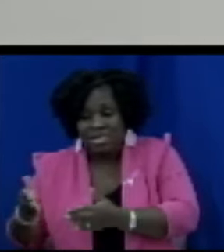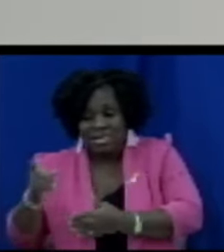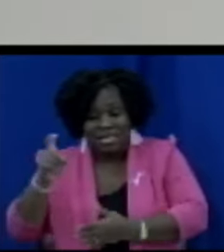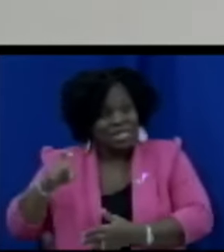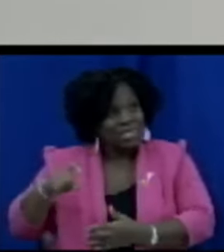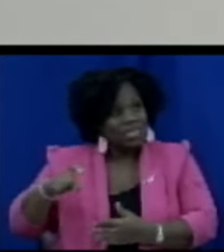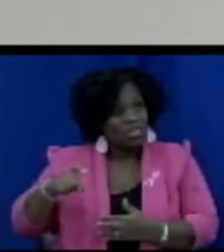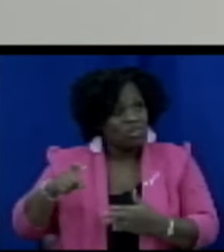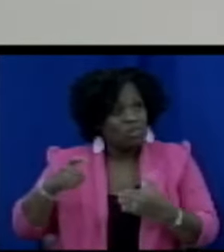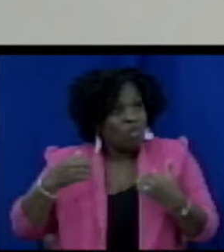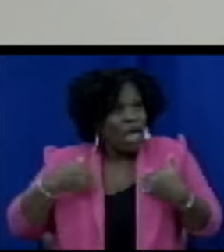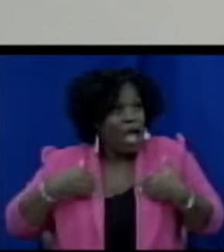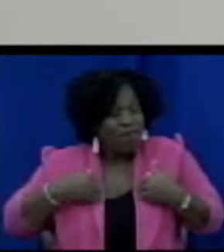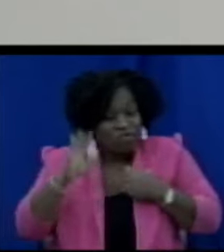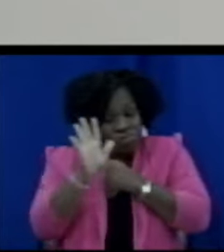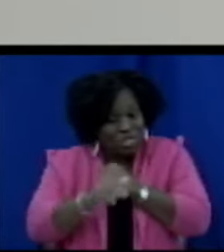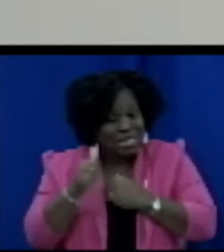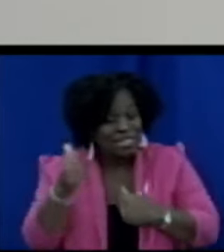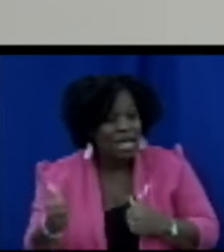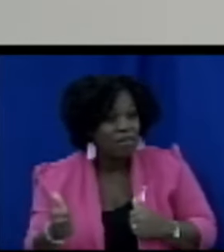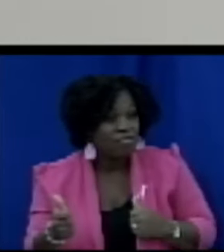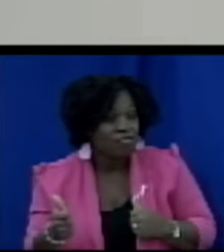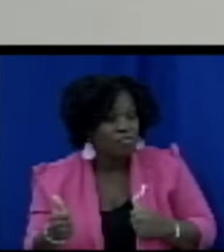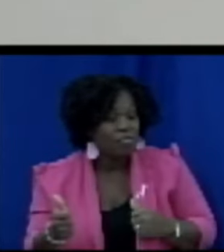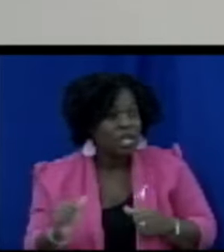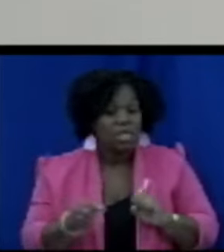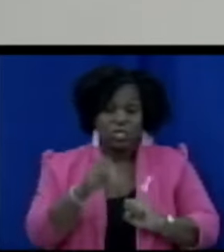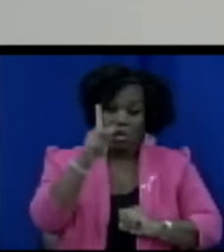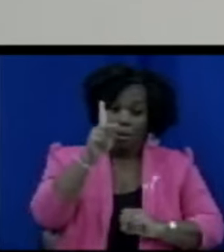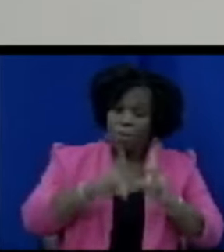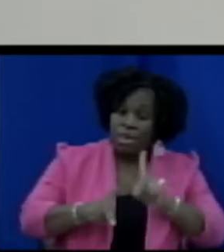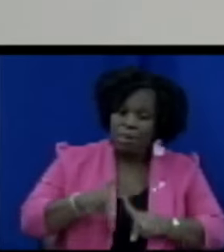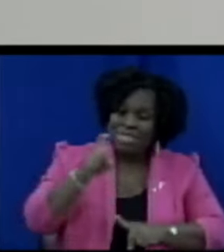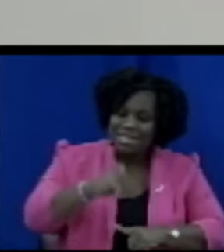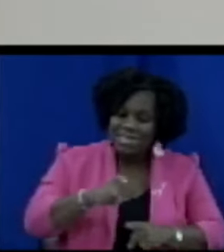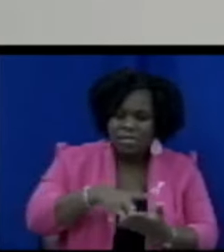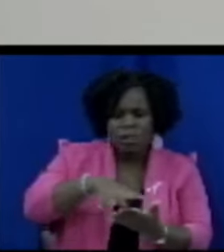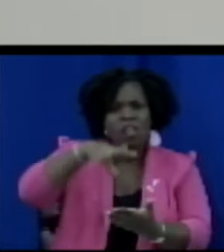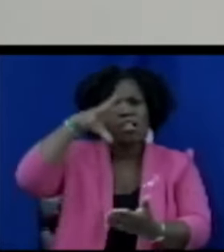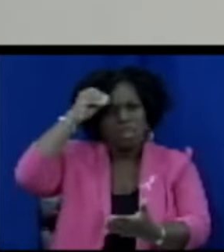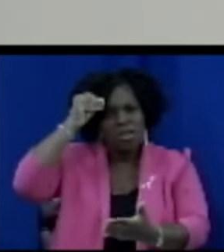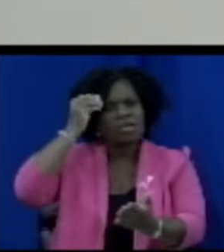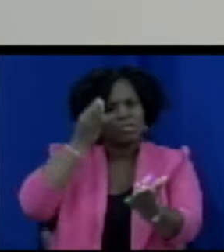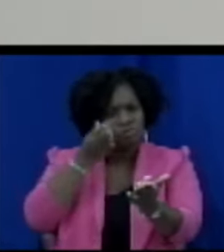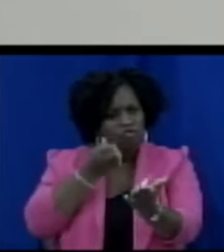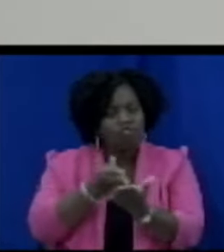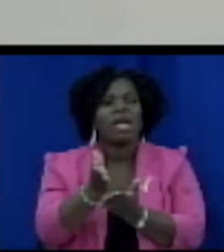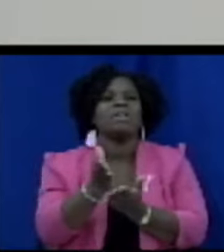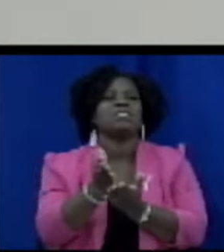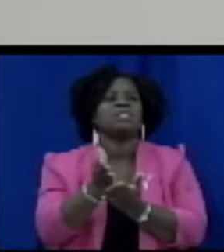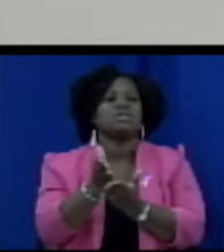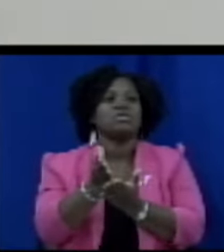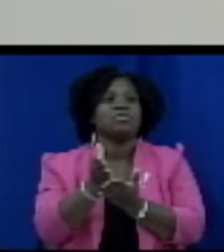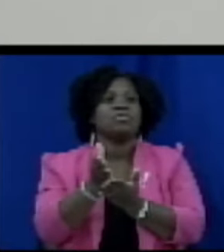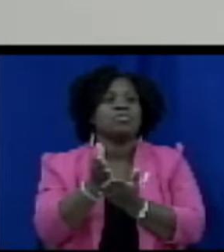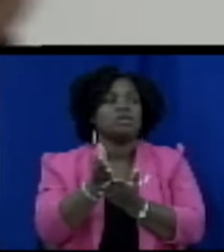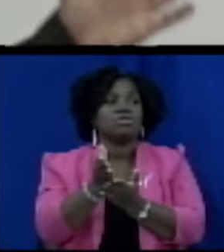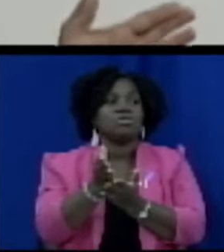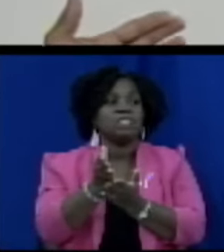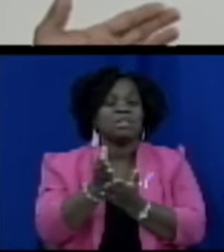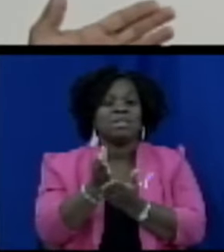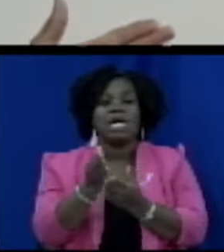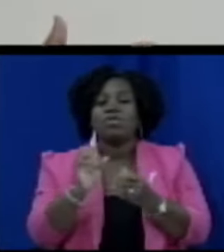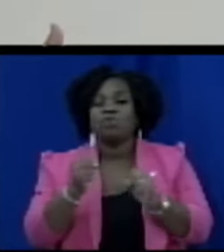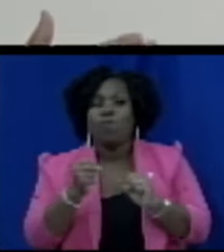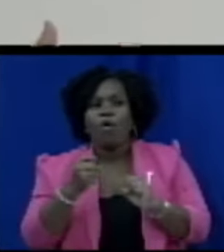who don't know people need to learn what their rights are and so I am assuming and that you will have broad